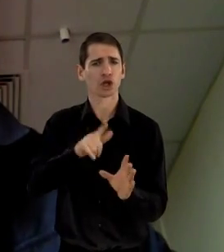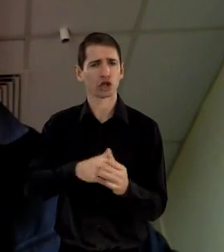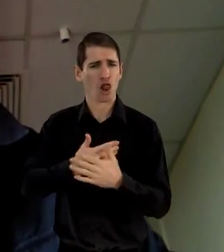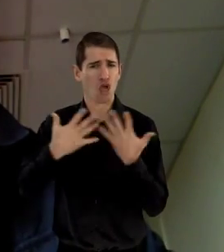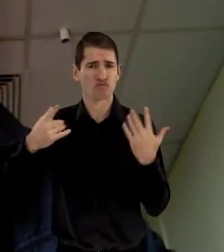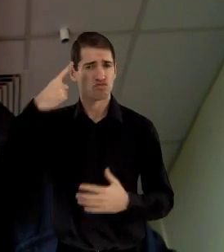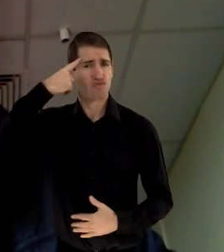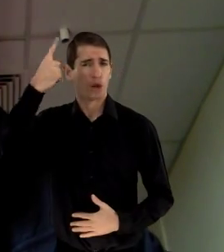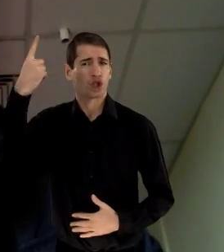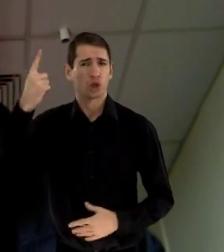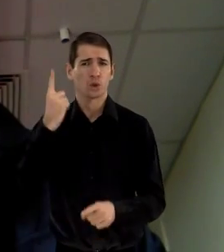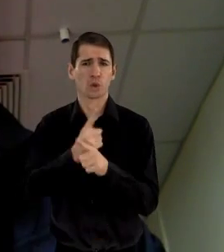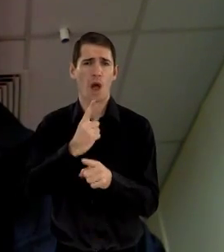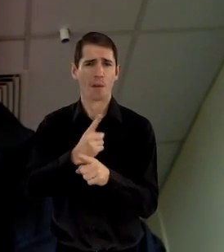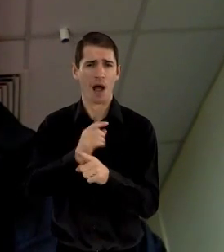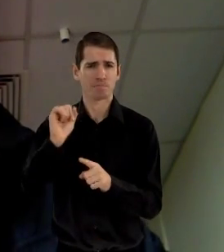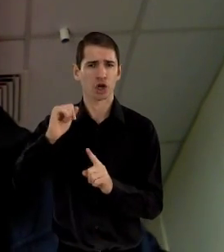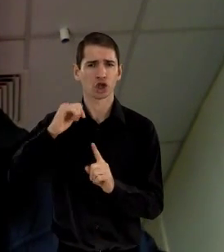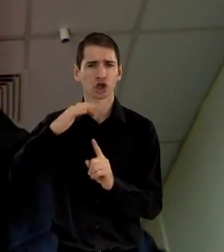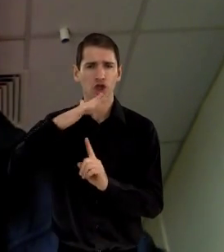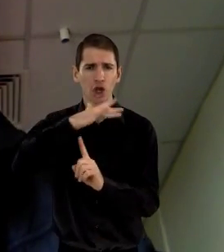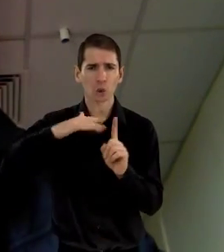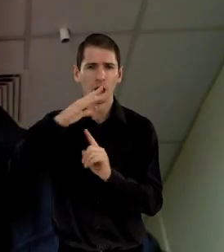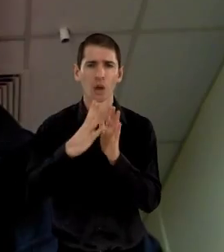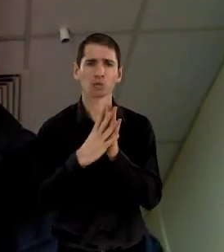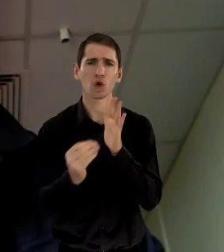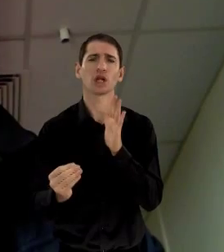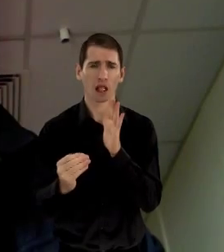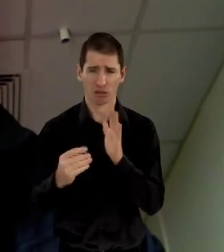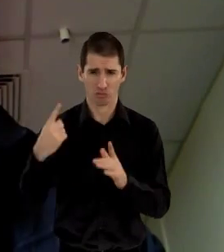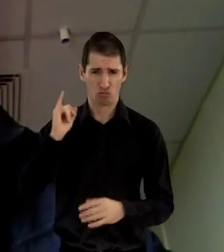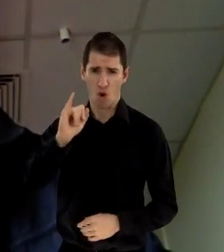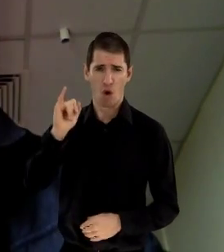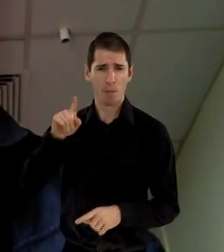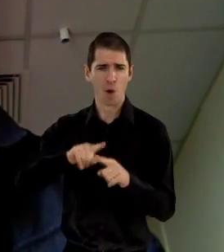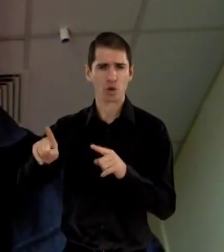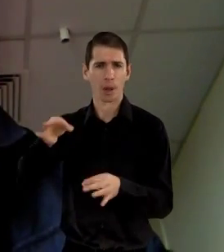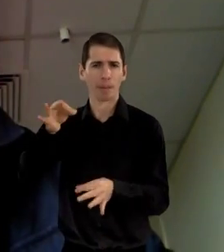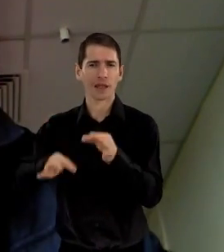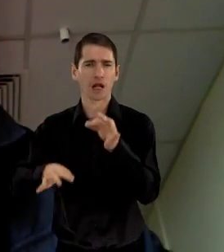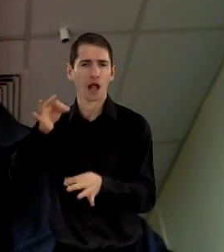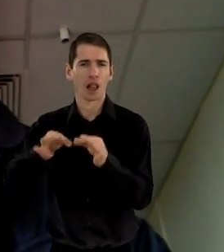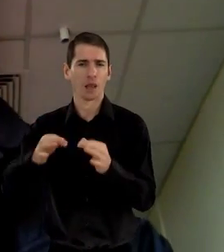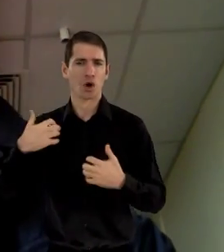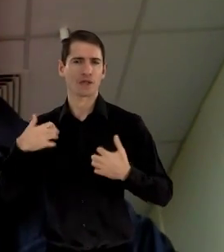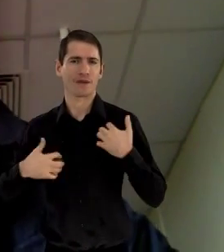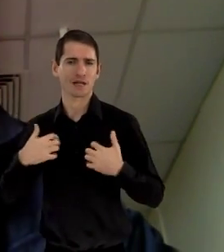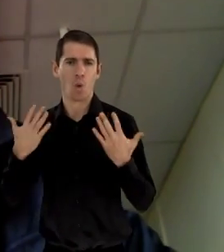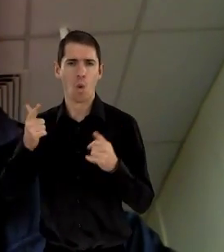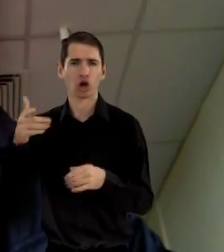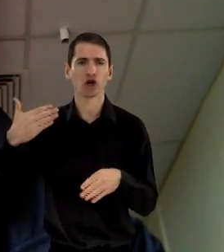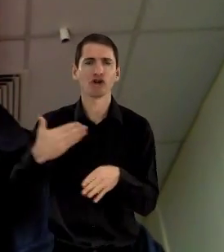last few years, there's been a lot of nonsense talked about the social model, much of which is politically